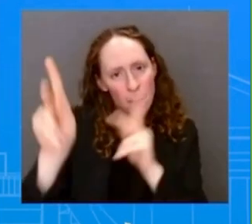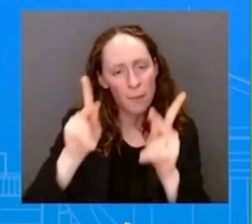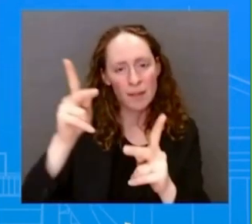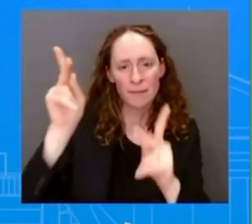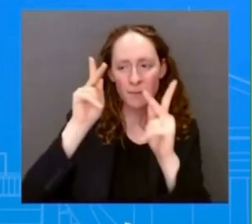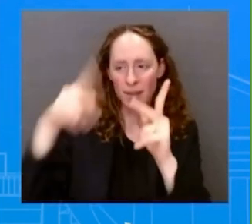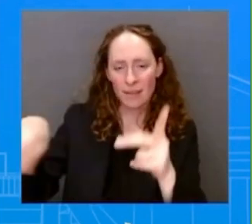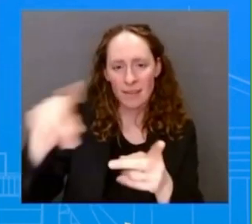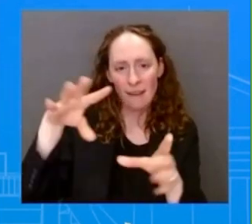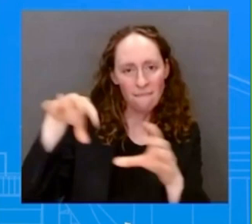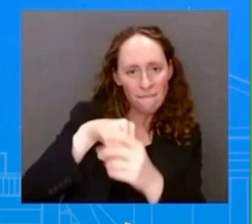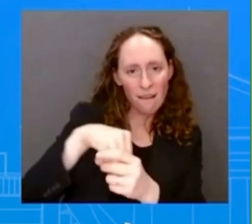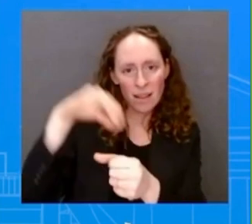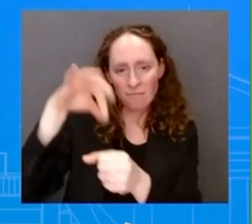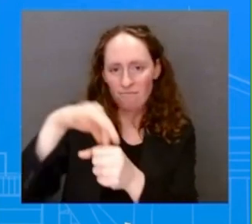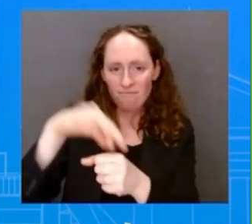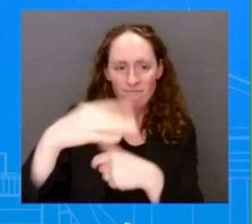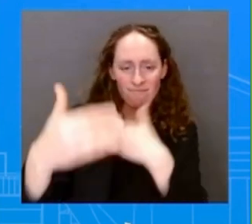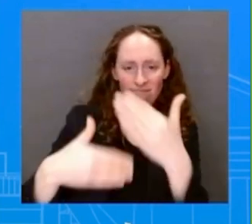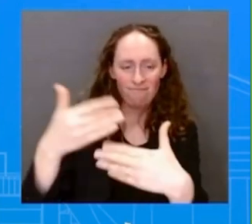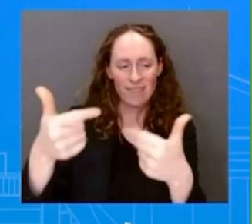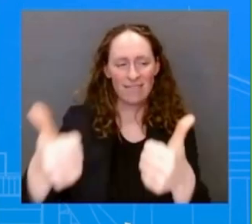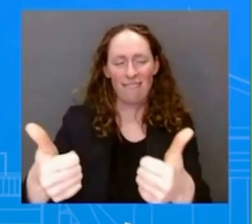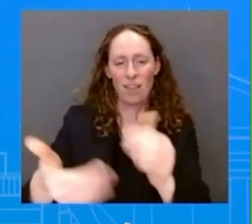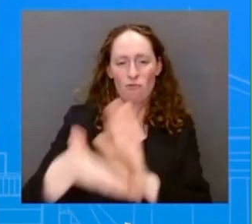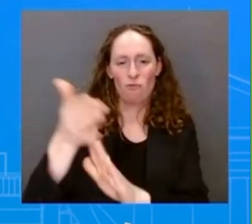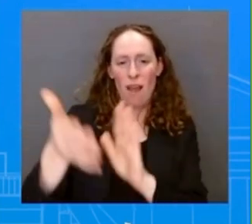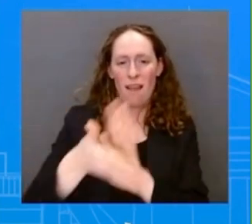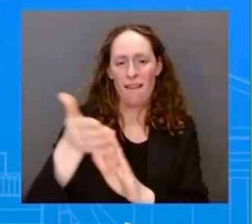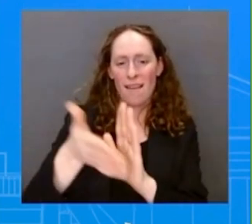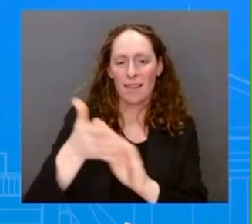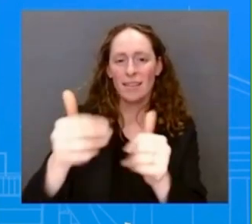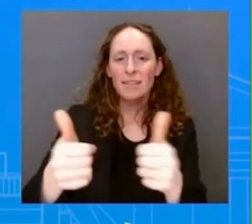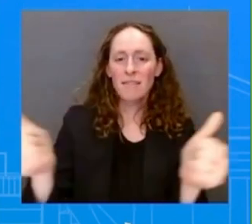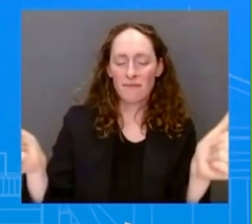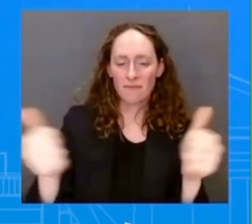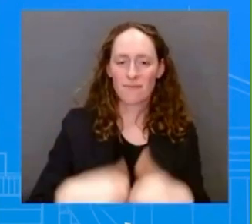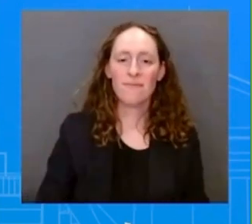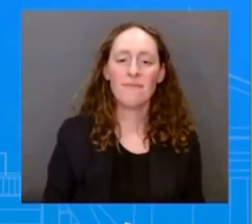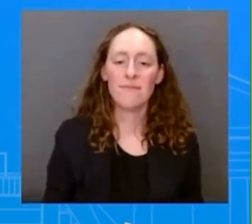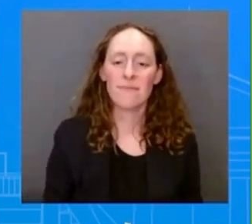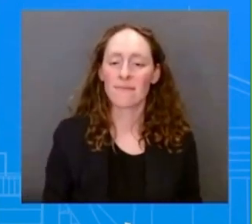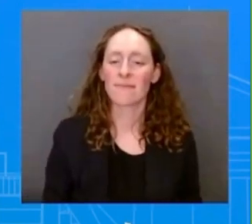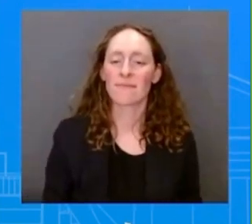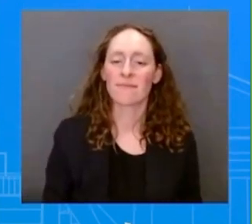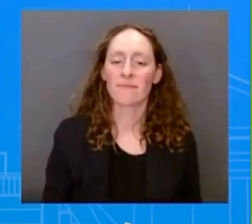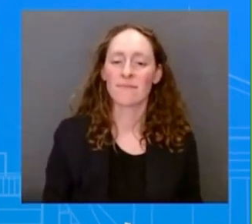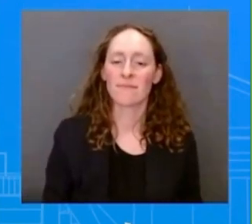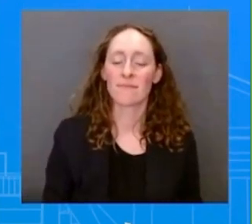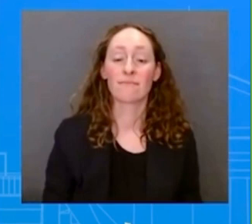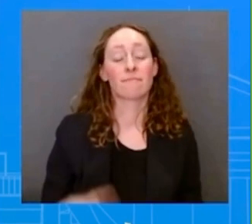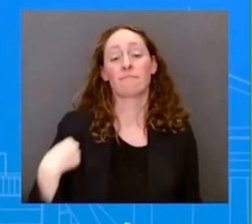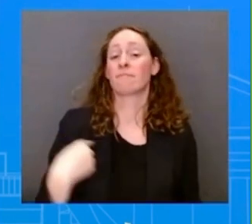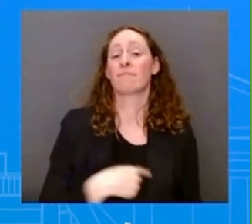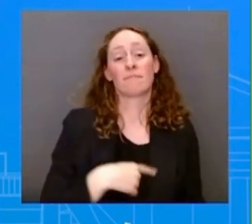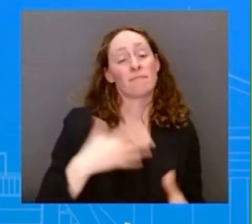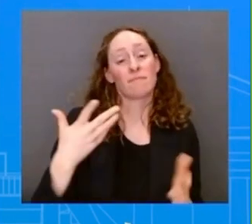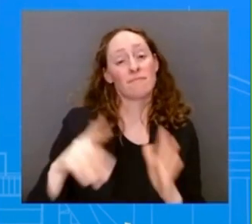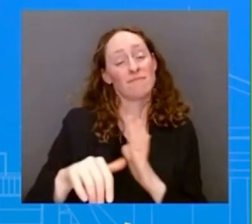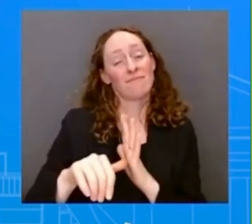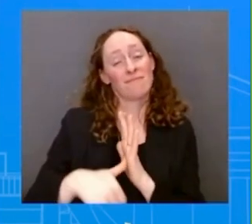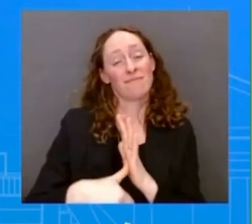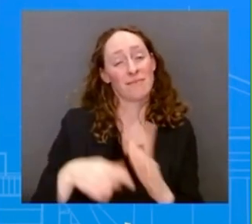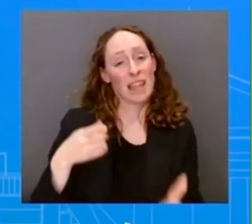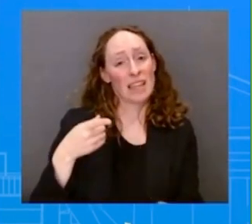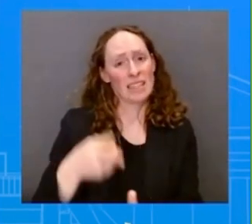Our whole point about this and our whole concern is – and the President has said this himself – that